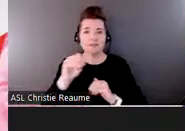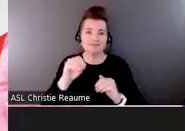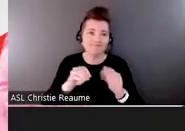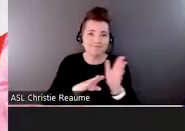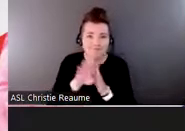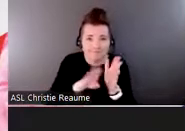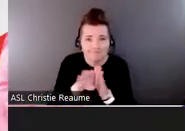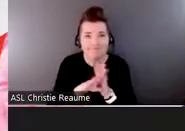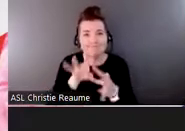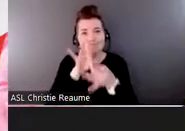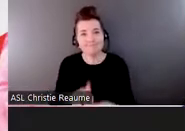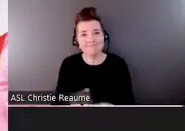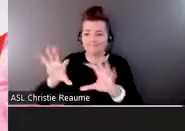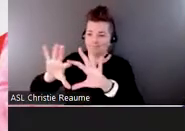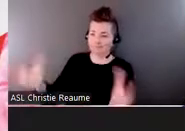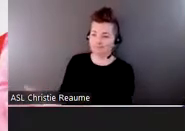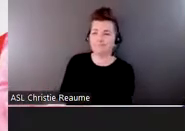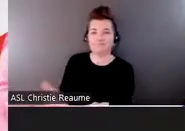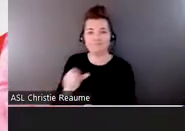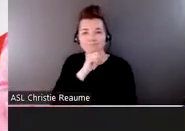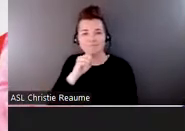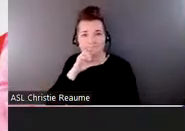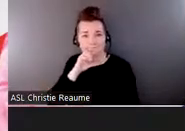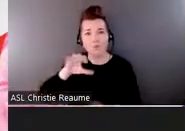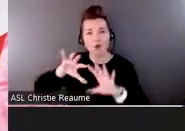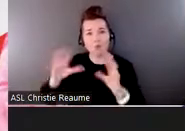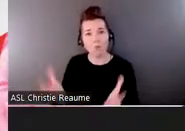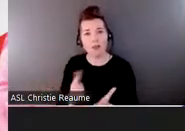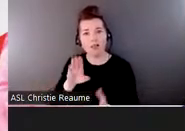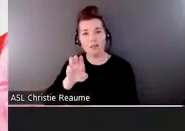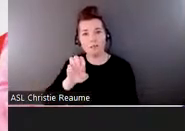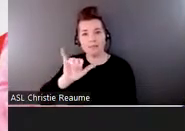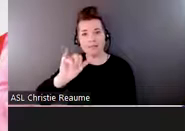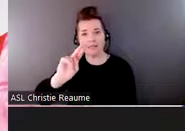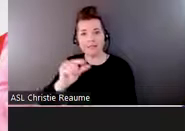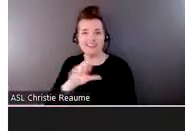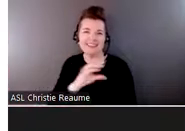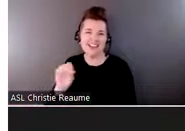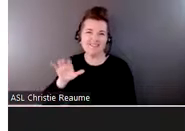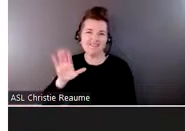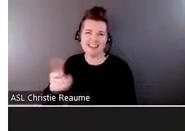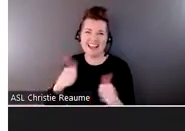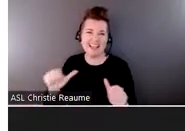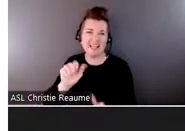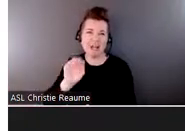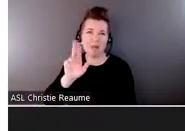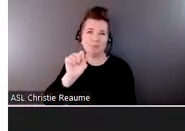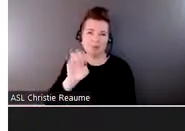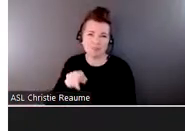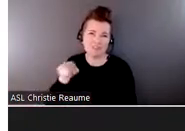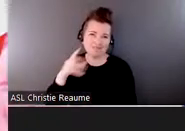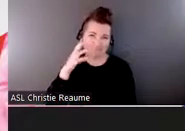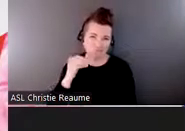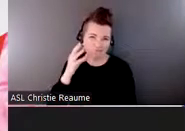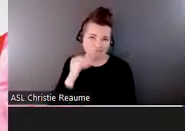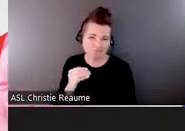related to the well-being and the abuse of older adults. We are very happy to be co-hosting this webinar